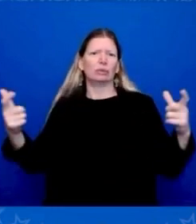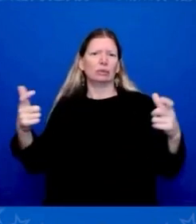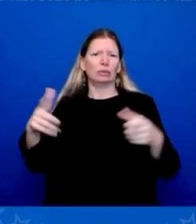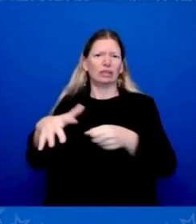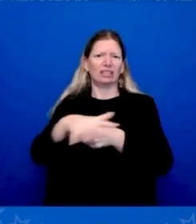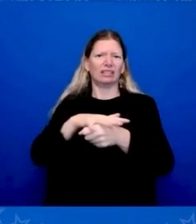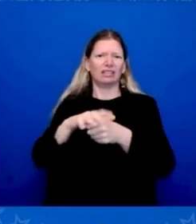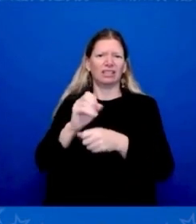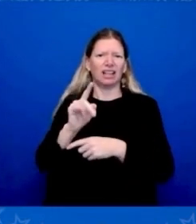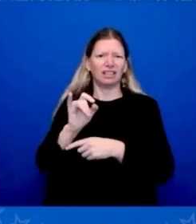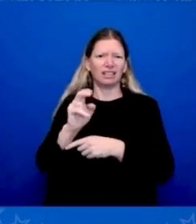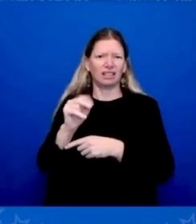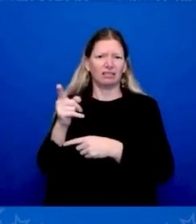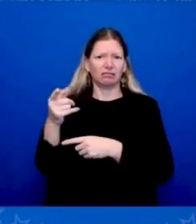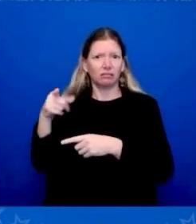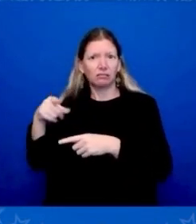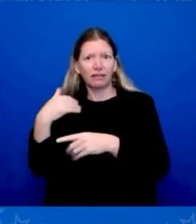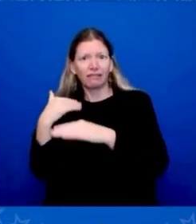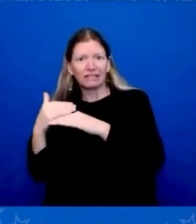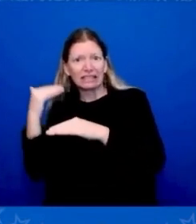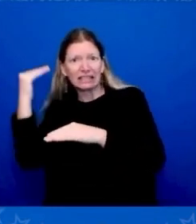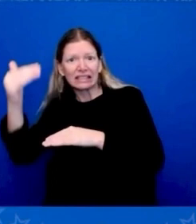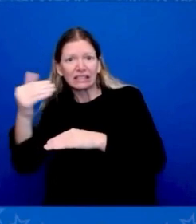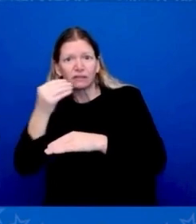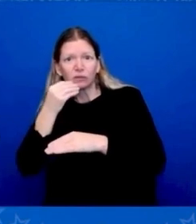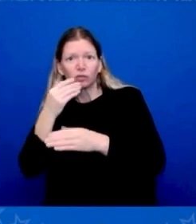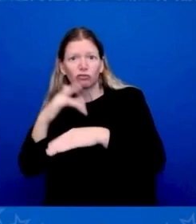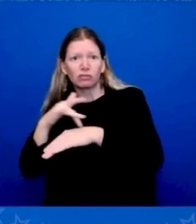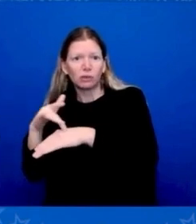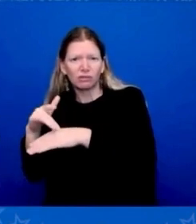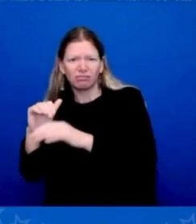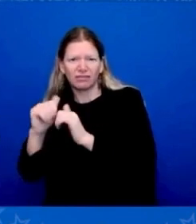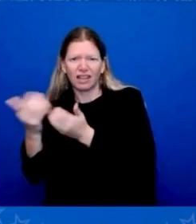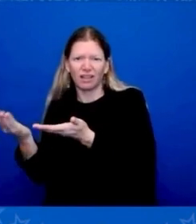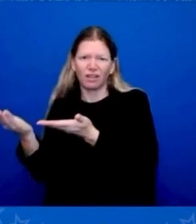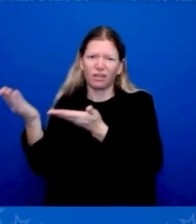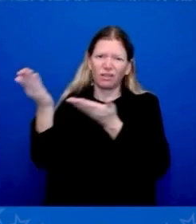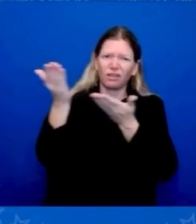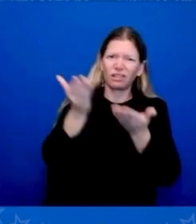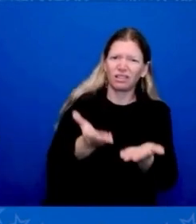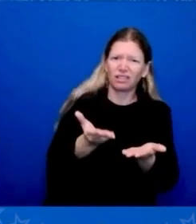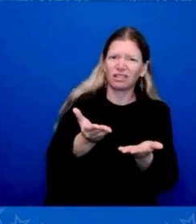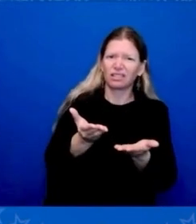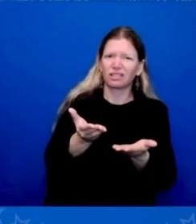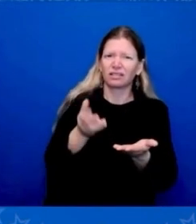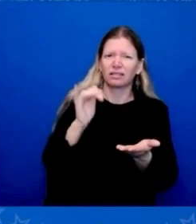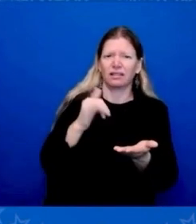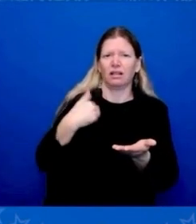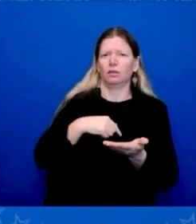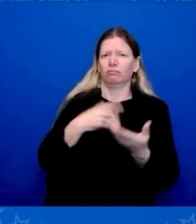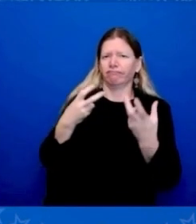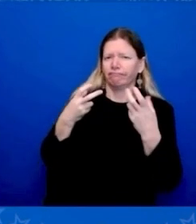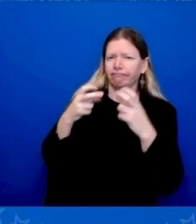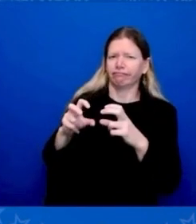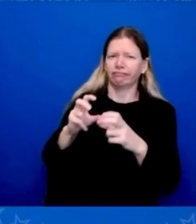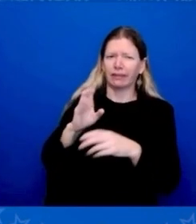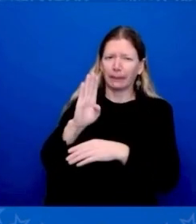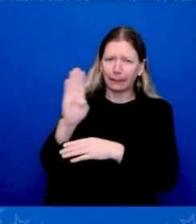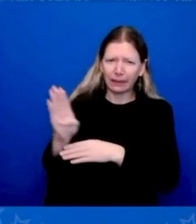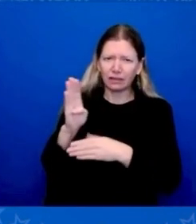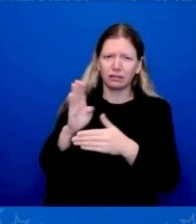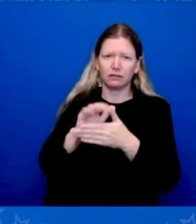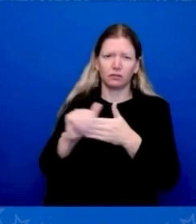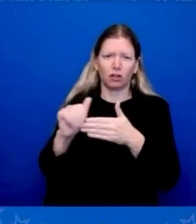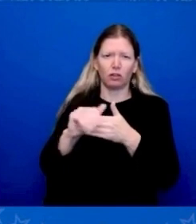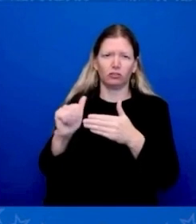invest billions of dollars in solar facilities in Angola to have the largest — largest